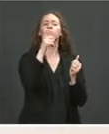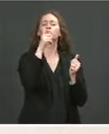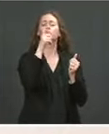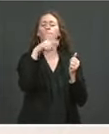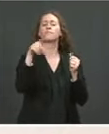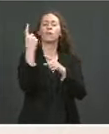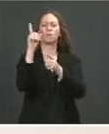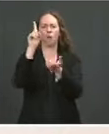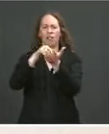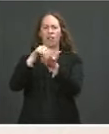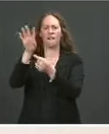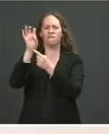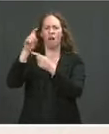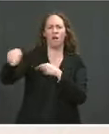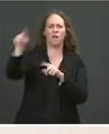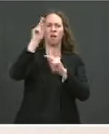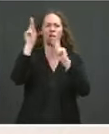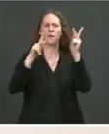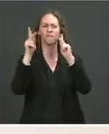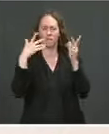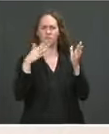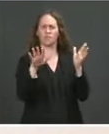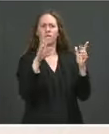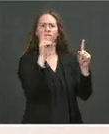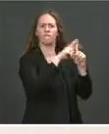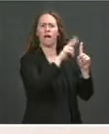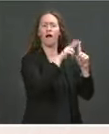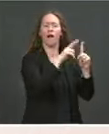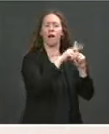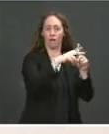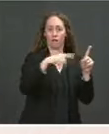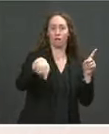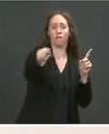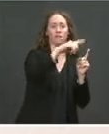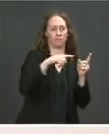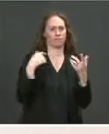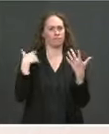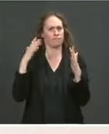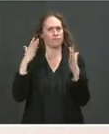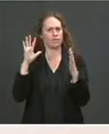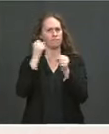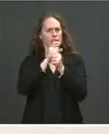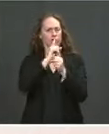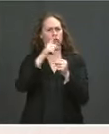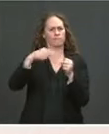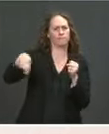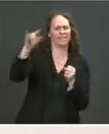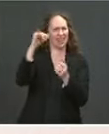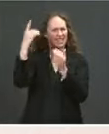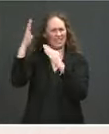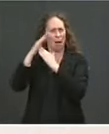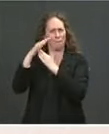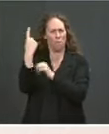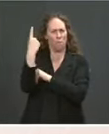a year. That's the, for those of you keeping track, that's the top one-thousandth of one percent.